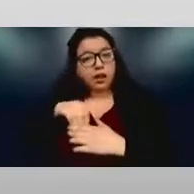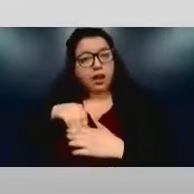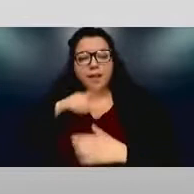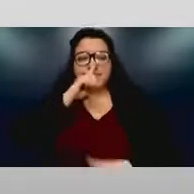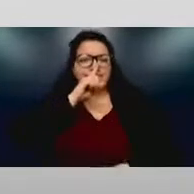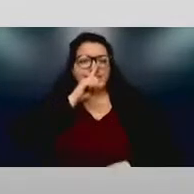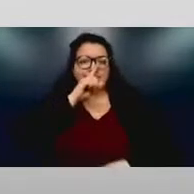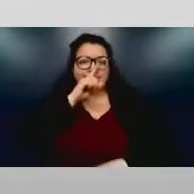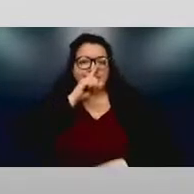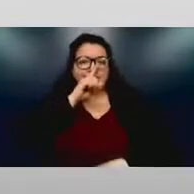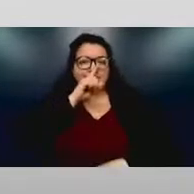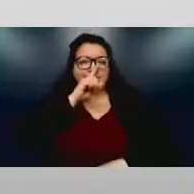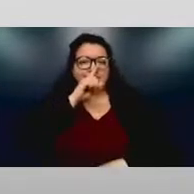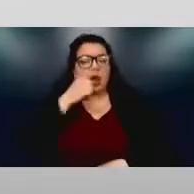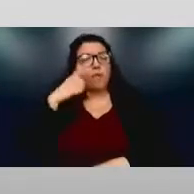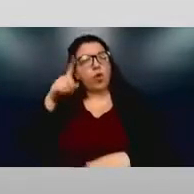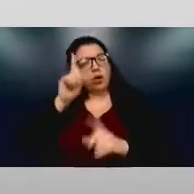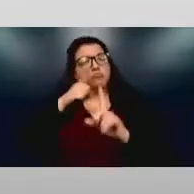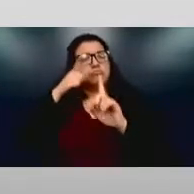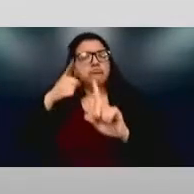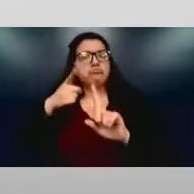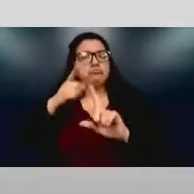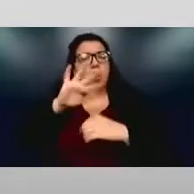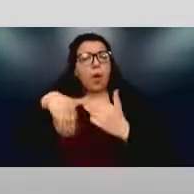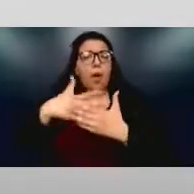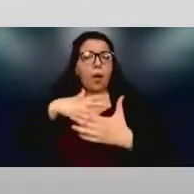design, and no testing.